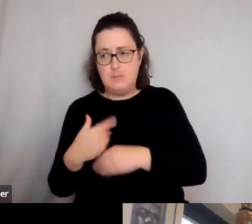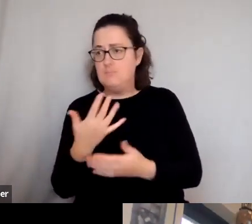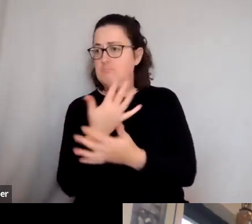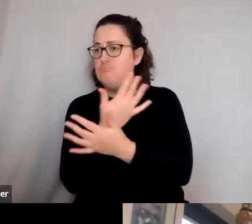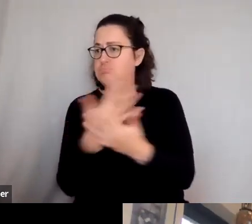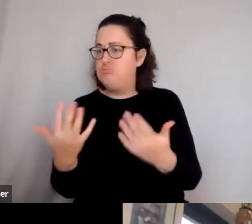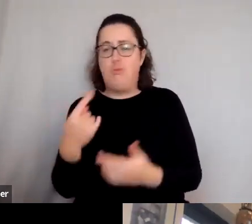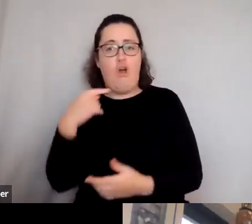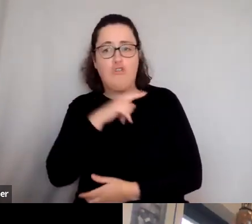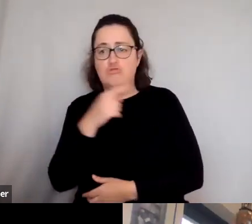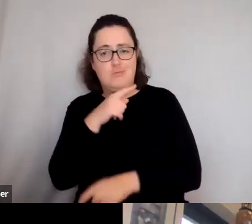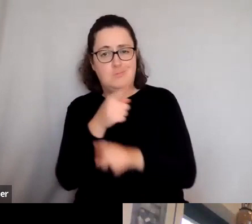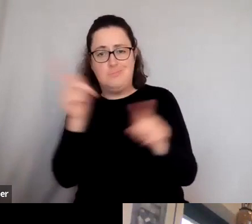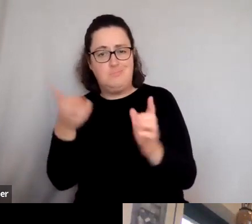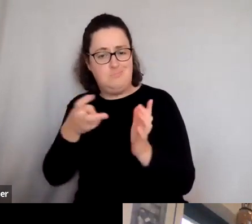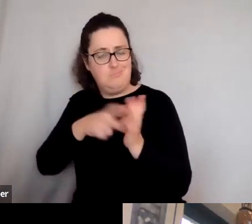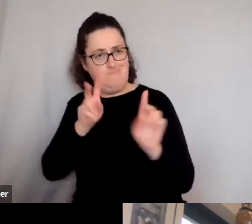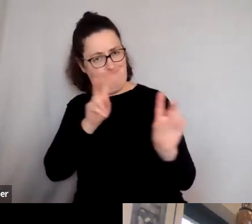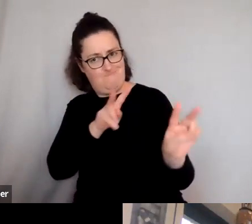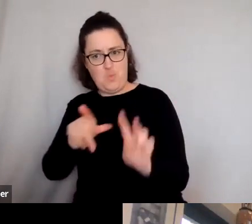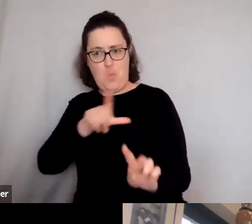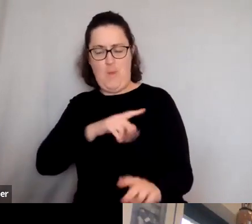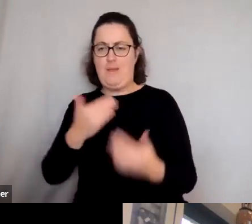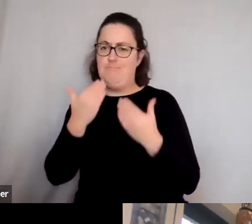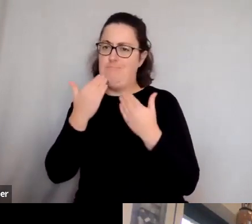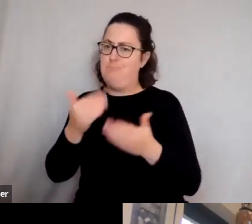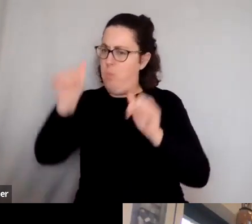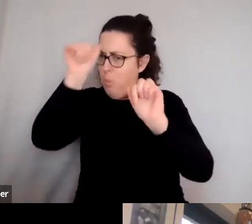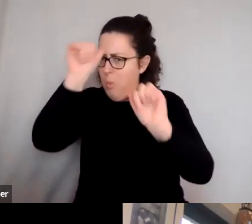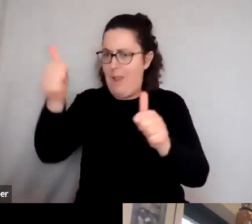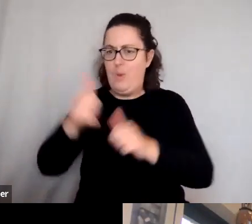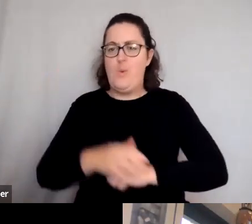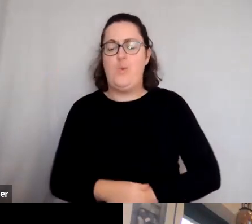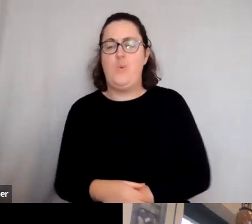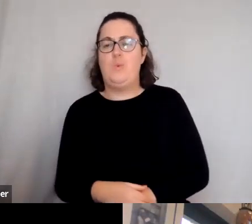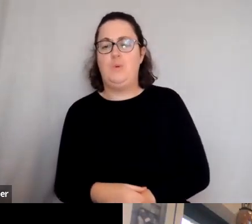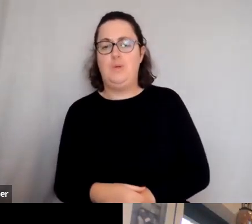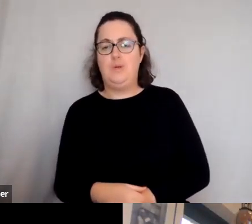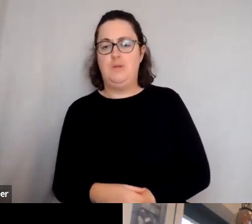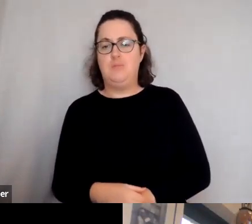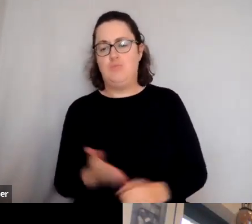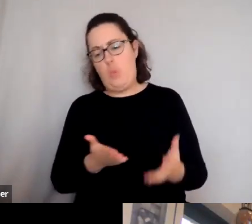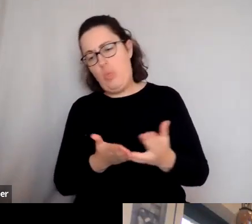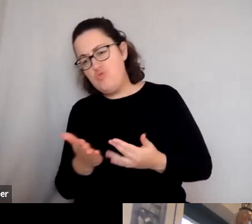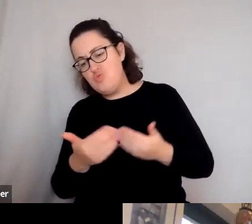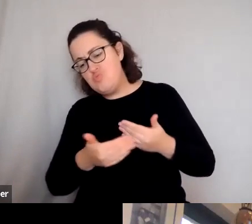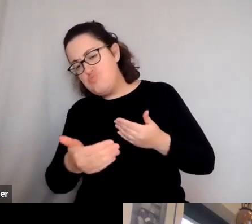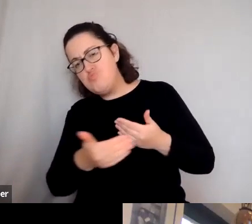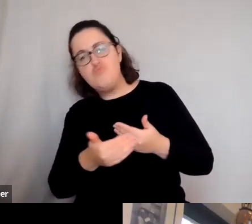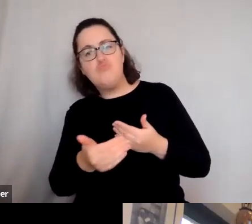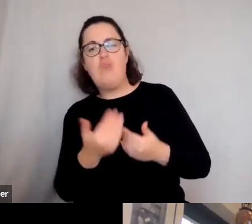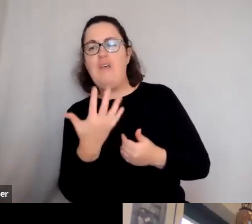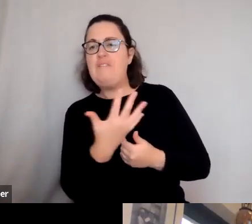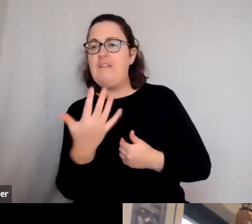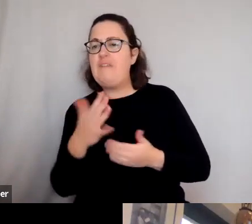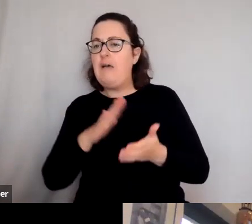to this event is because she is so well known. And for us over the course of the next 55 minutes, we're going to have